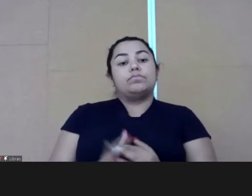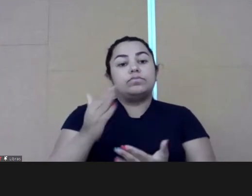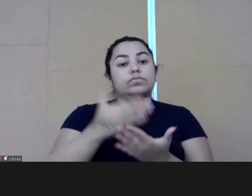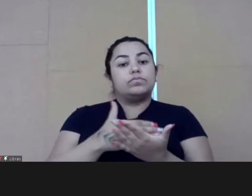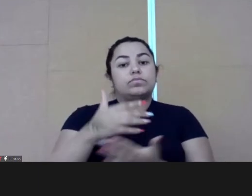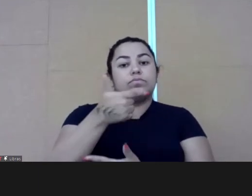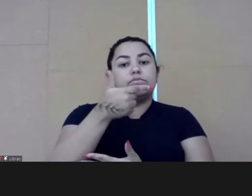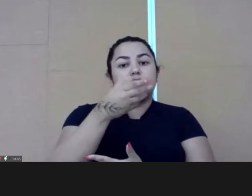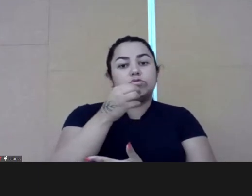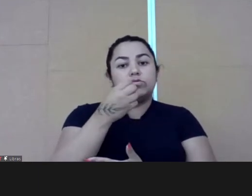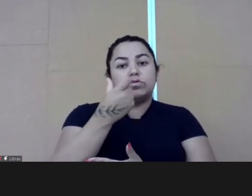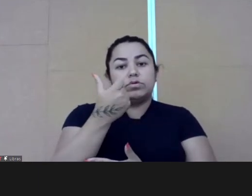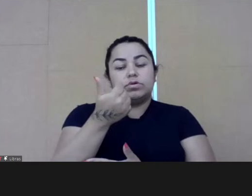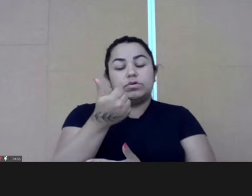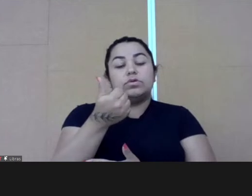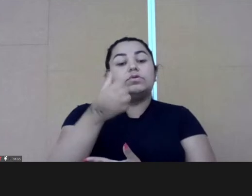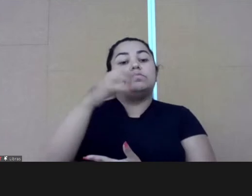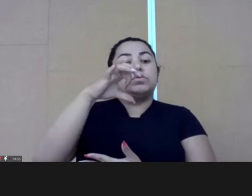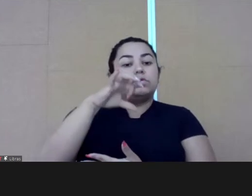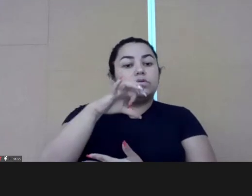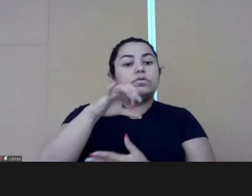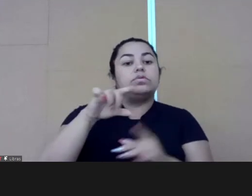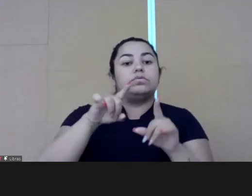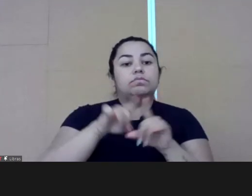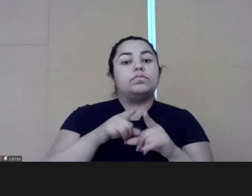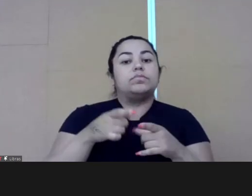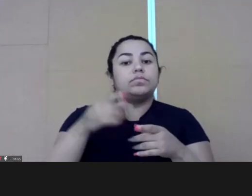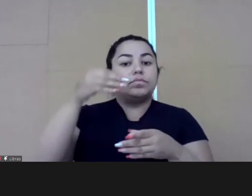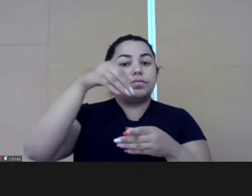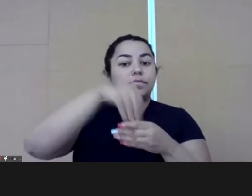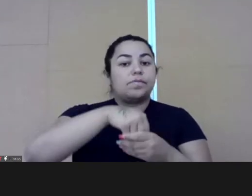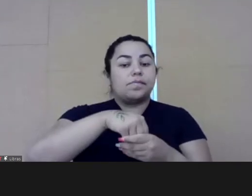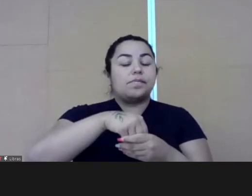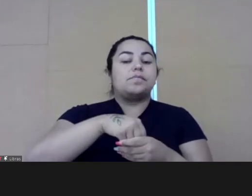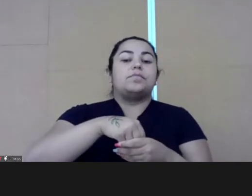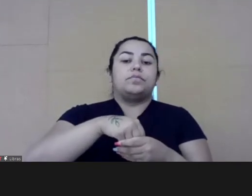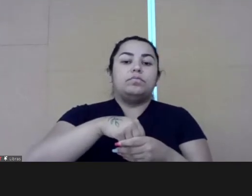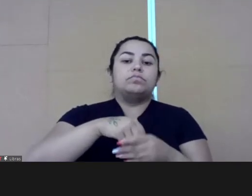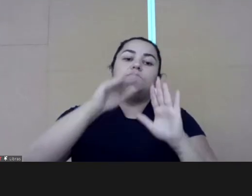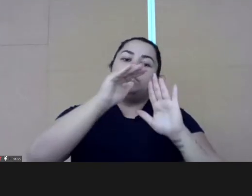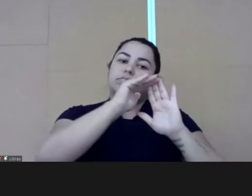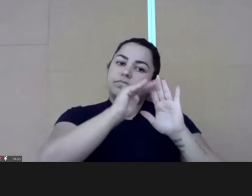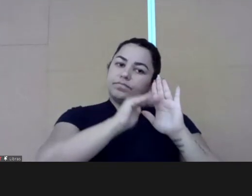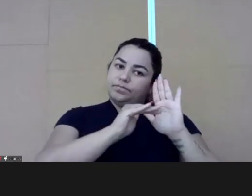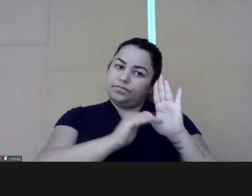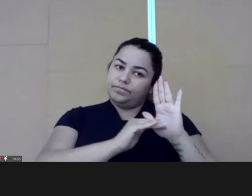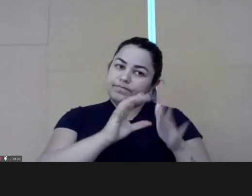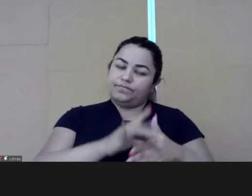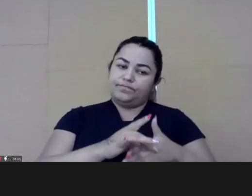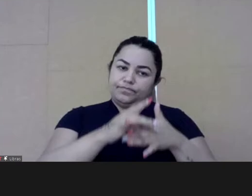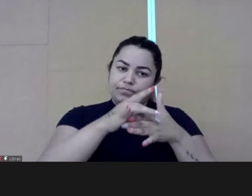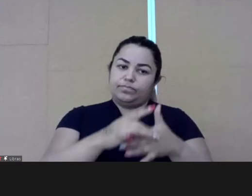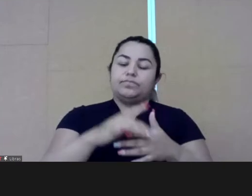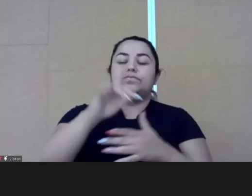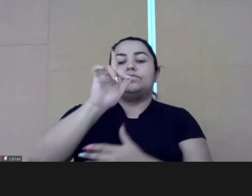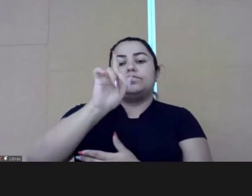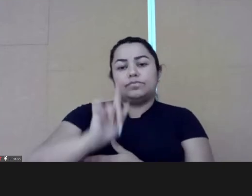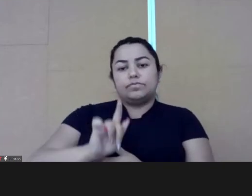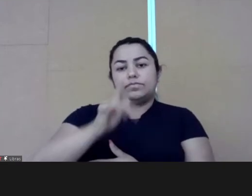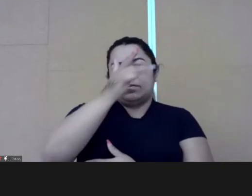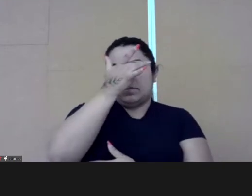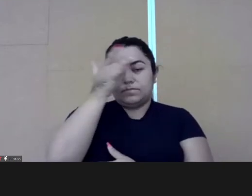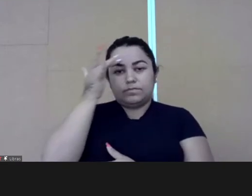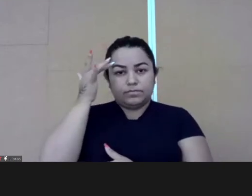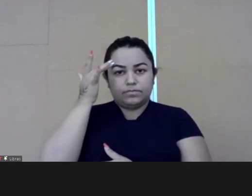And we have started in 2019. In we had an area in the foundation that was dedicated to leadership